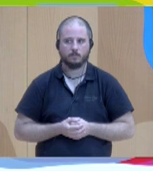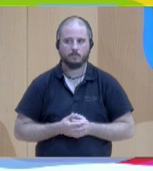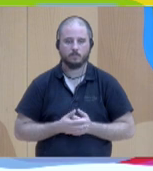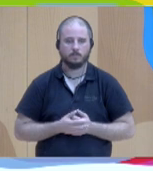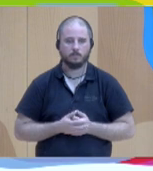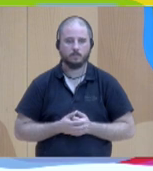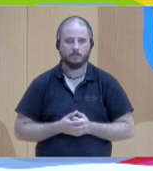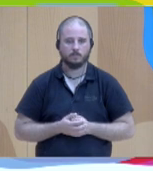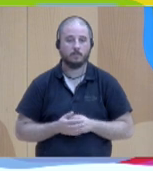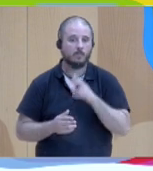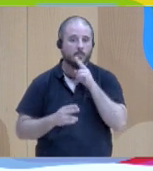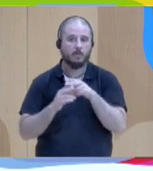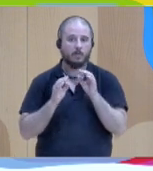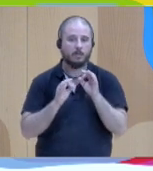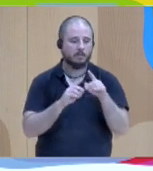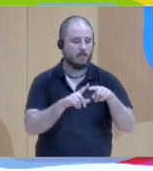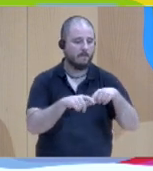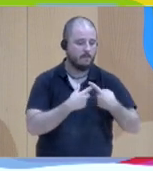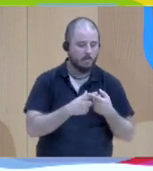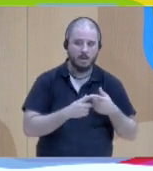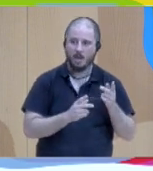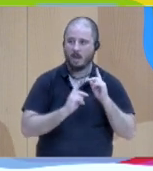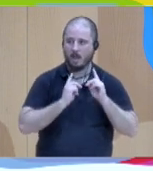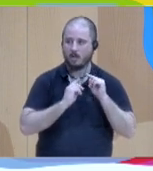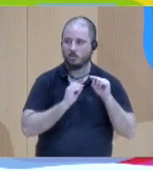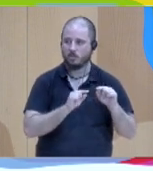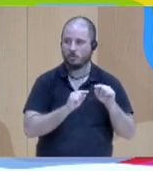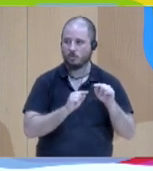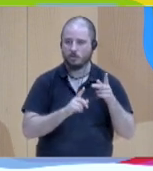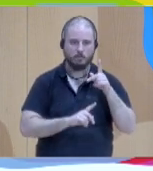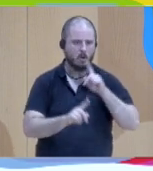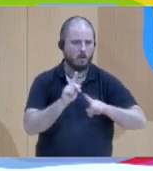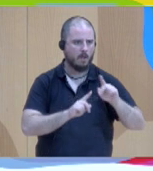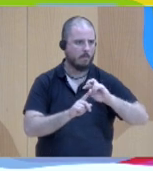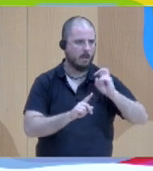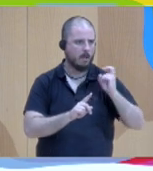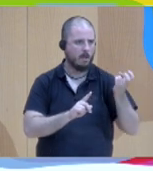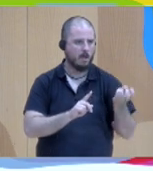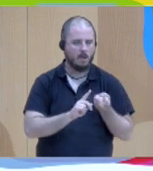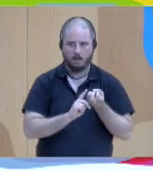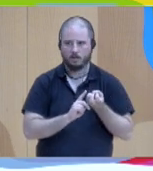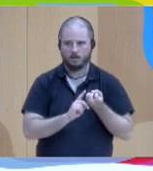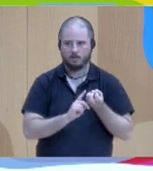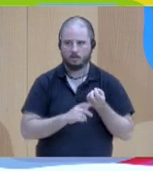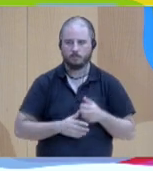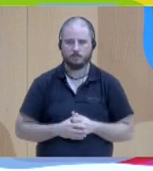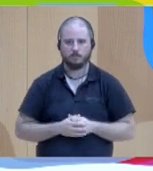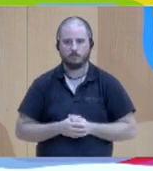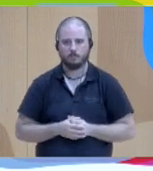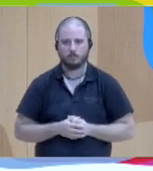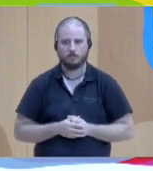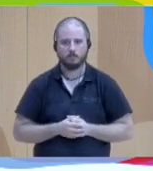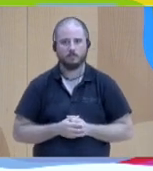Maria Carmen also referred to. But there was a notion by